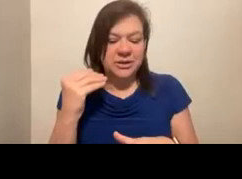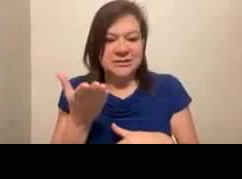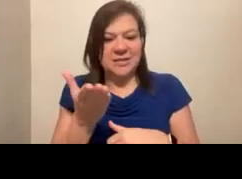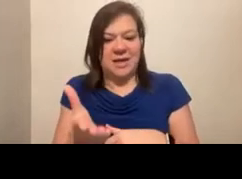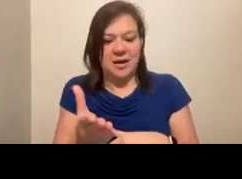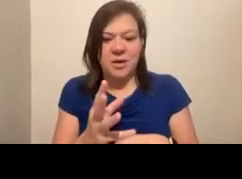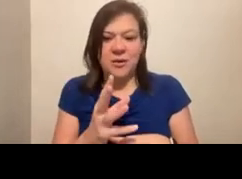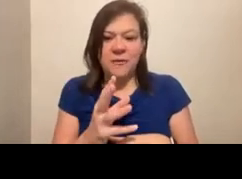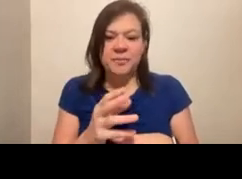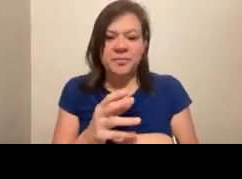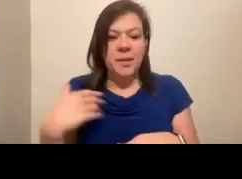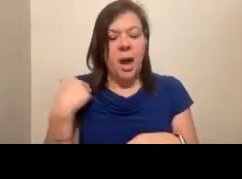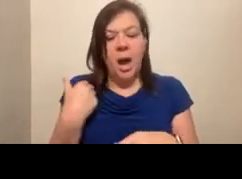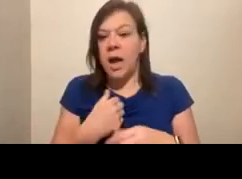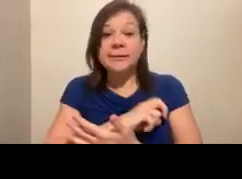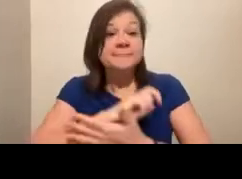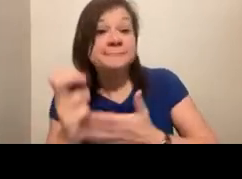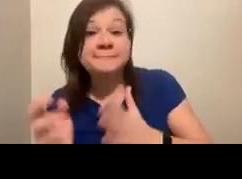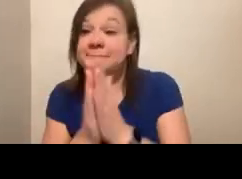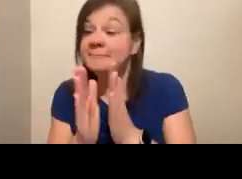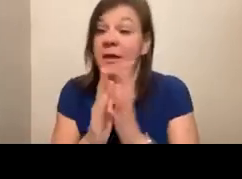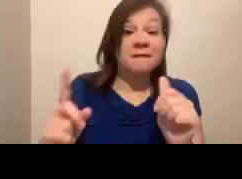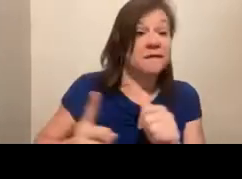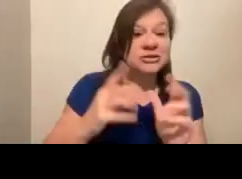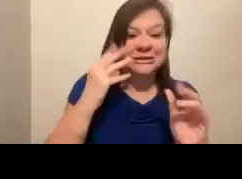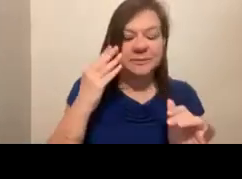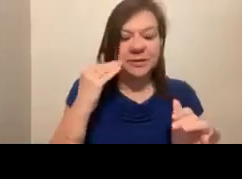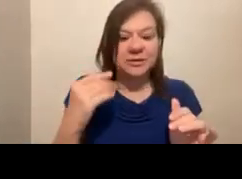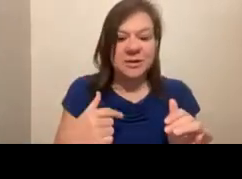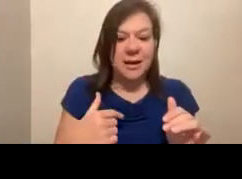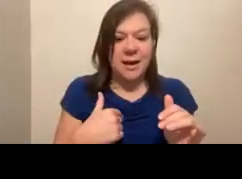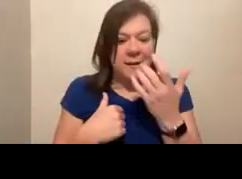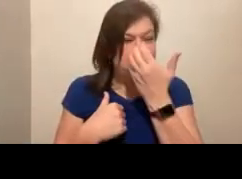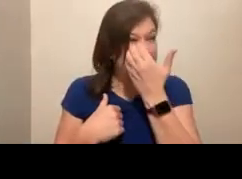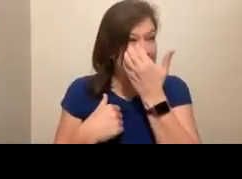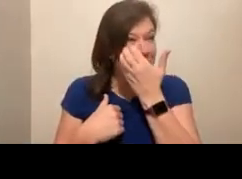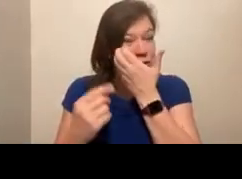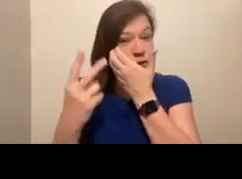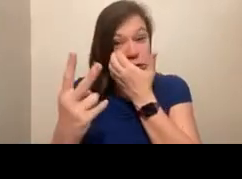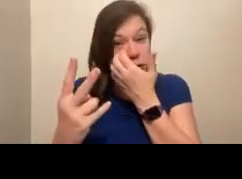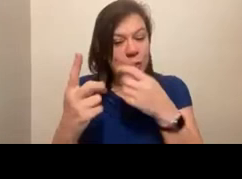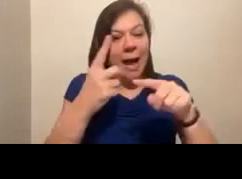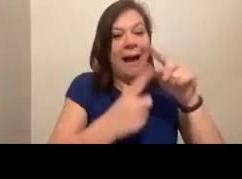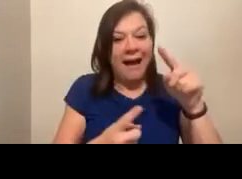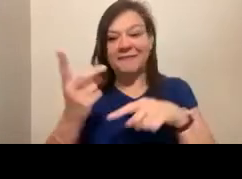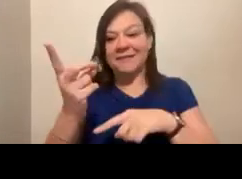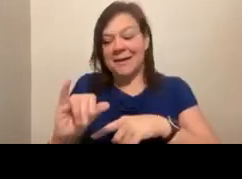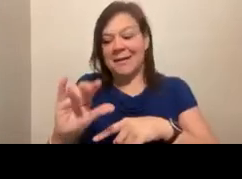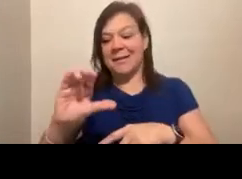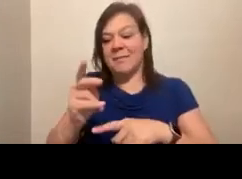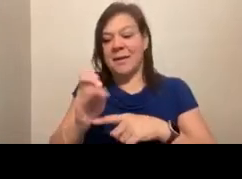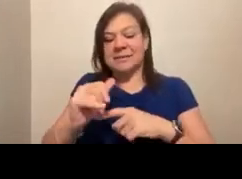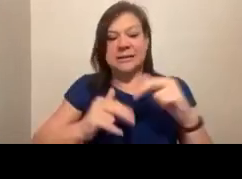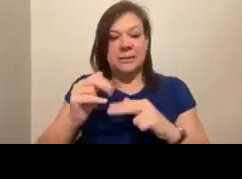jumped right in my very first experience was a like a two half day capacity building workshop on